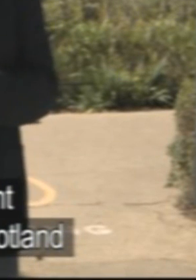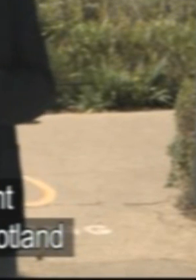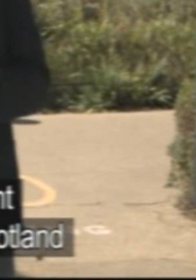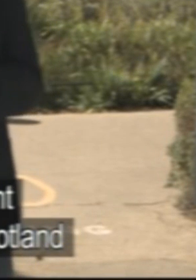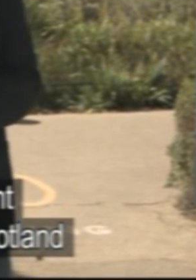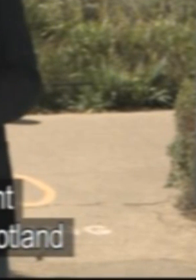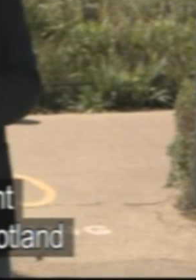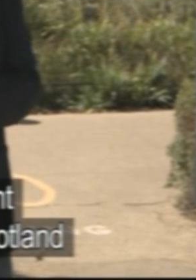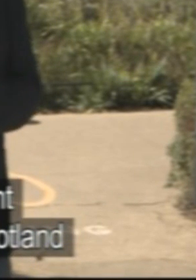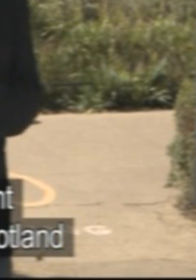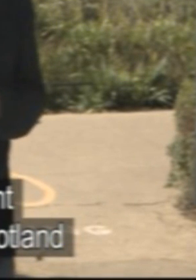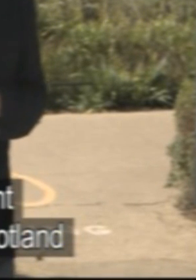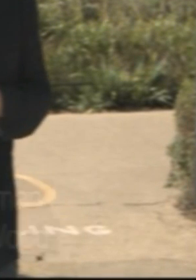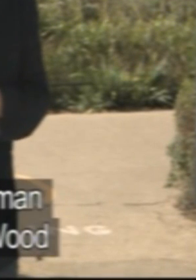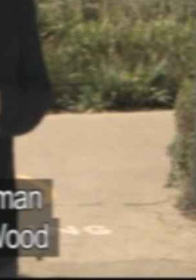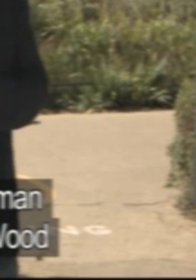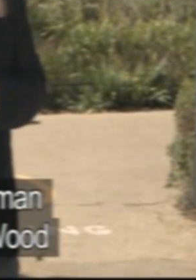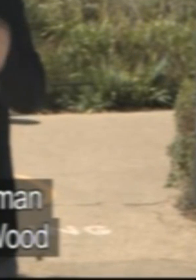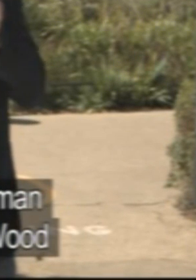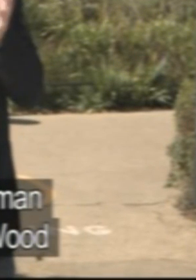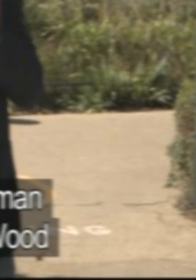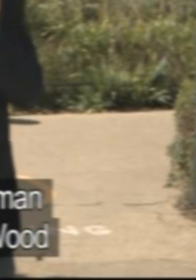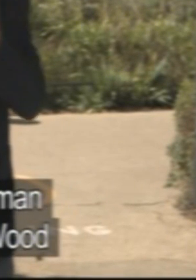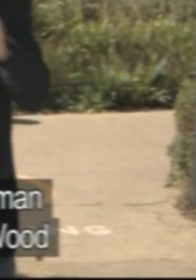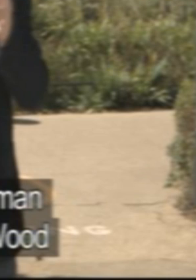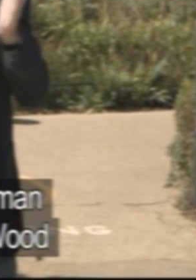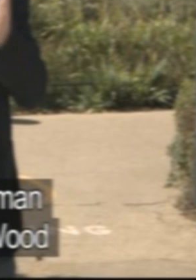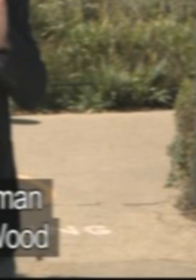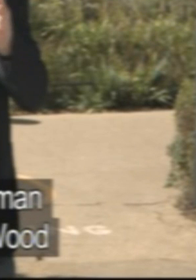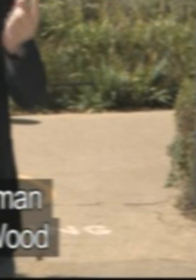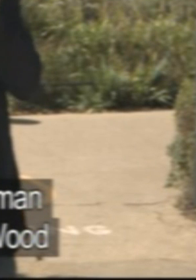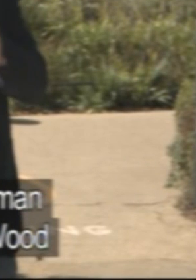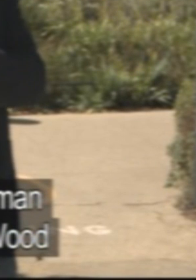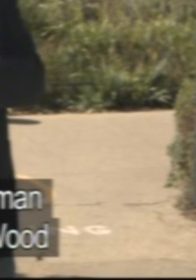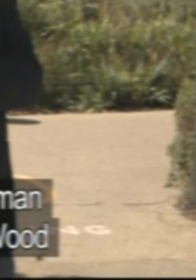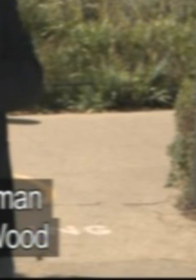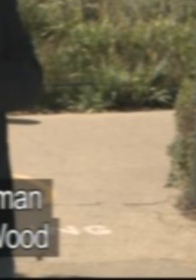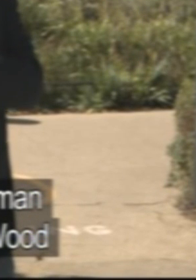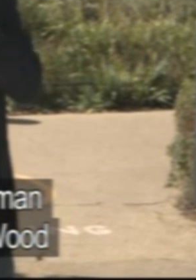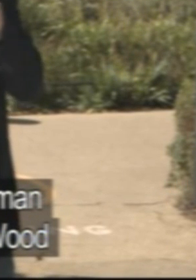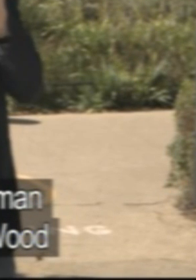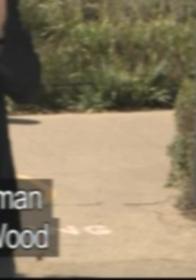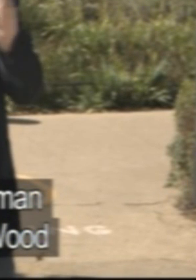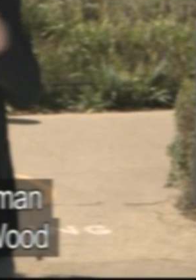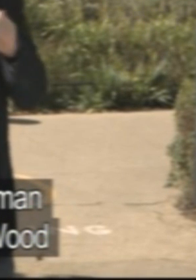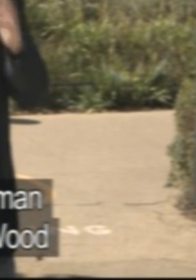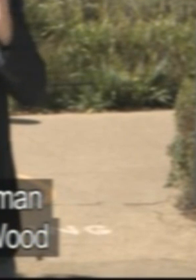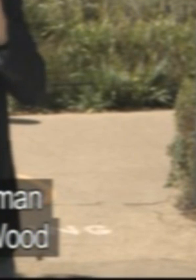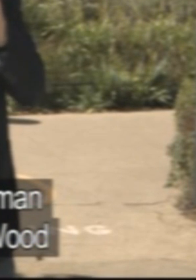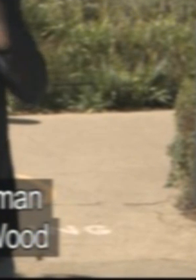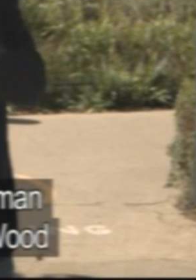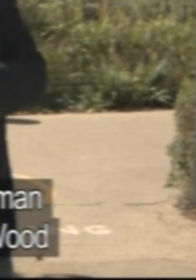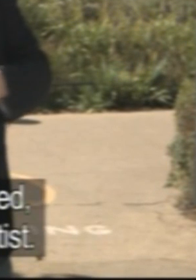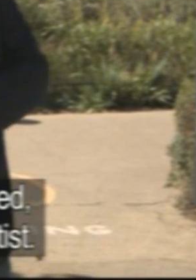Next, we went to Bathgate in Scotland to meet a deaf man called George Wood,